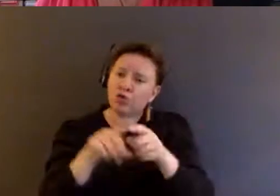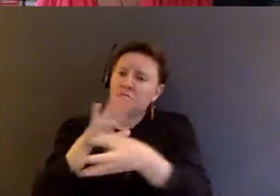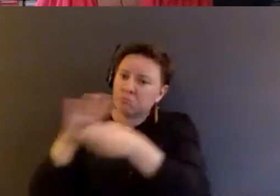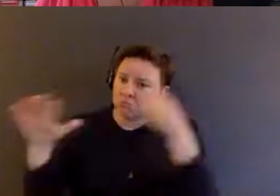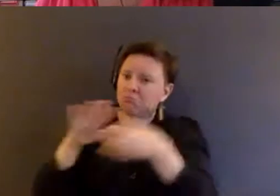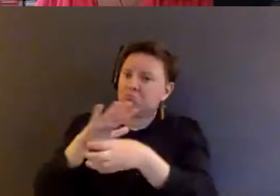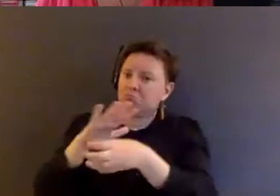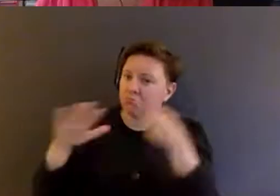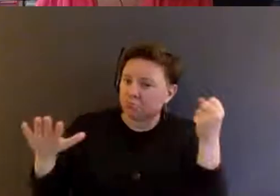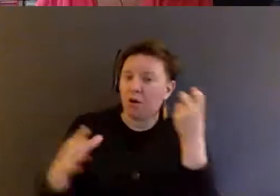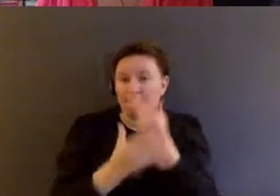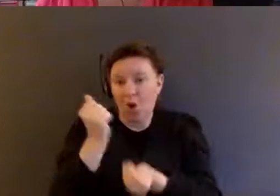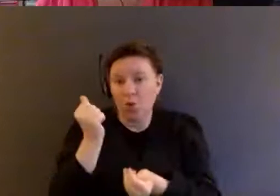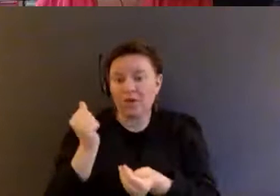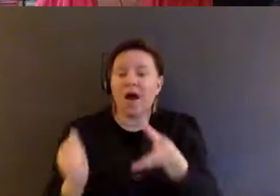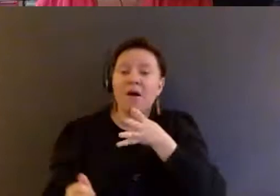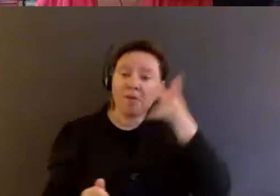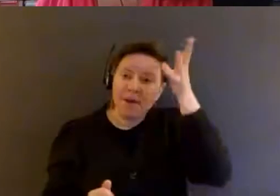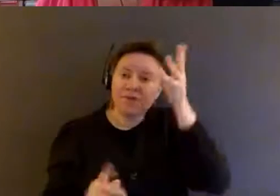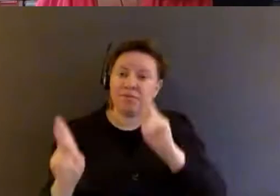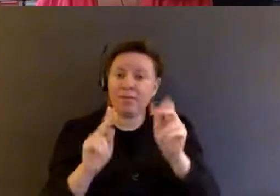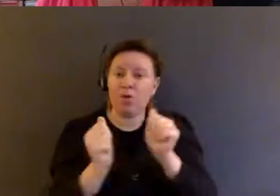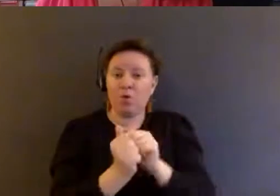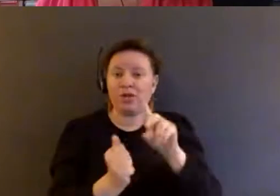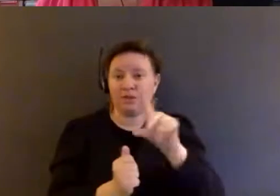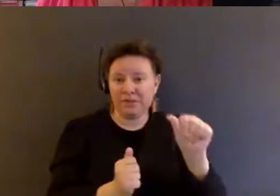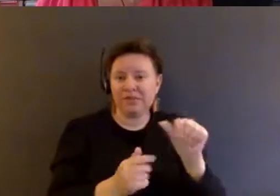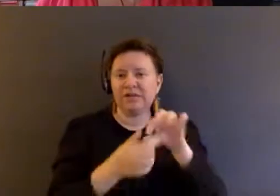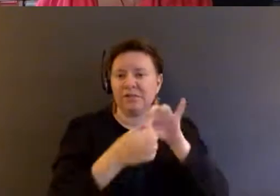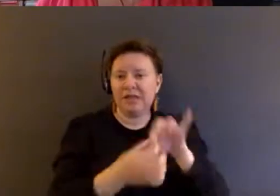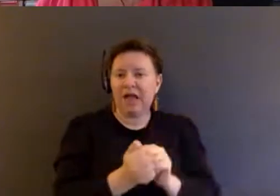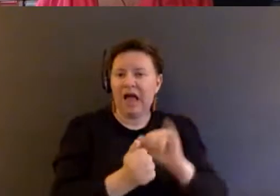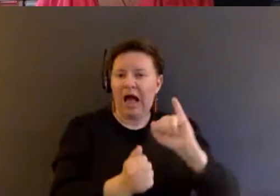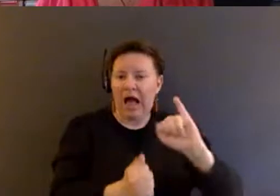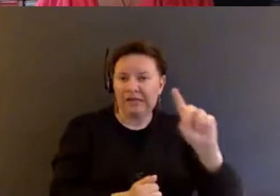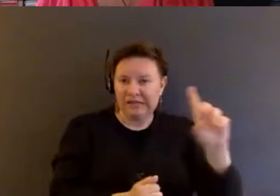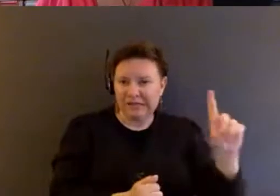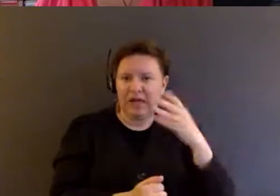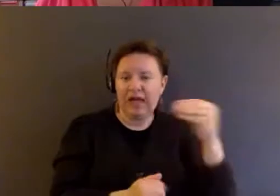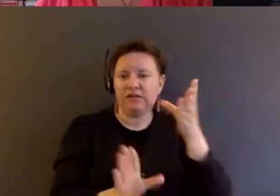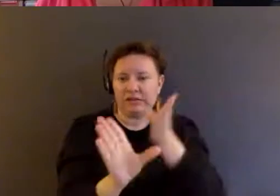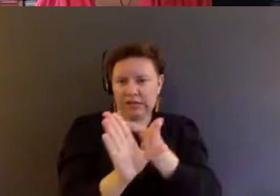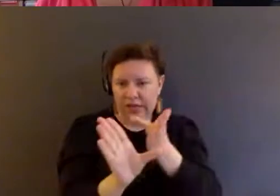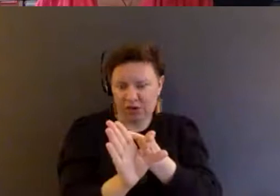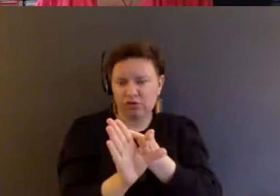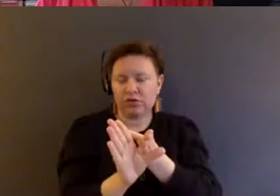of people with disabilities, particularly intellectual disabilities, and also psychiatrists. So